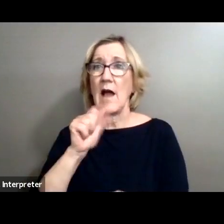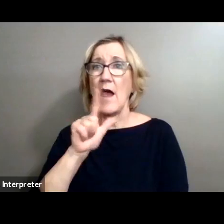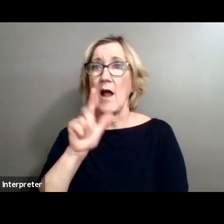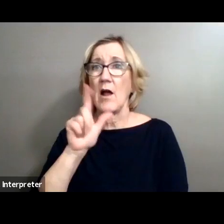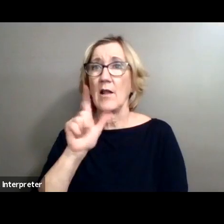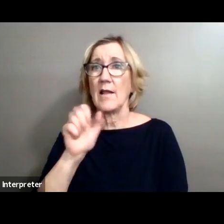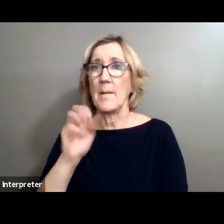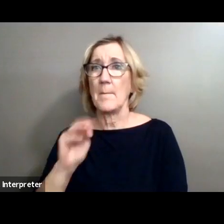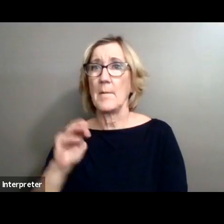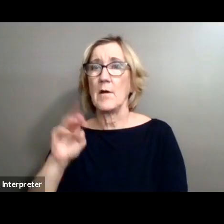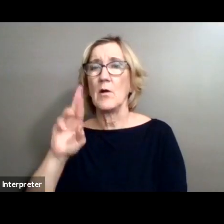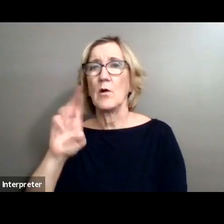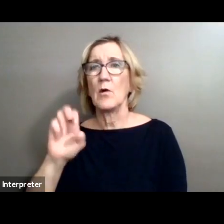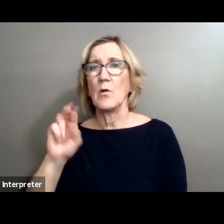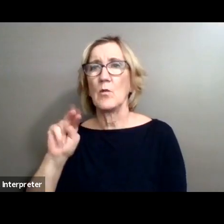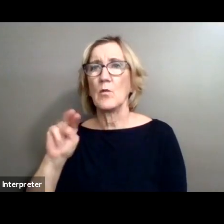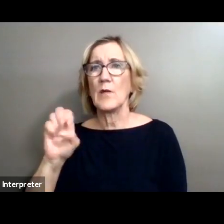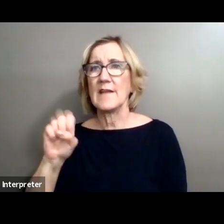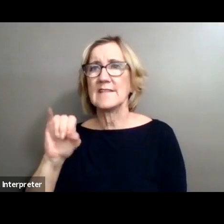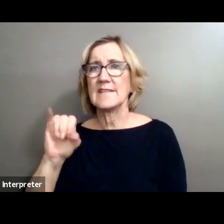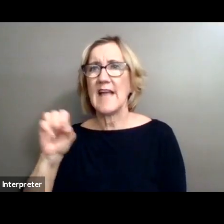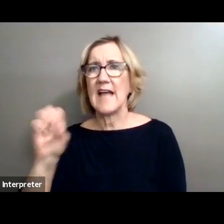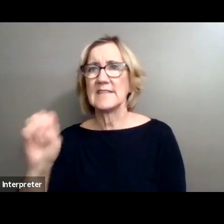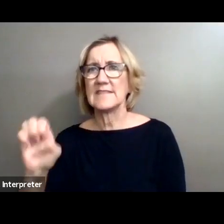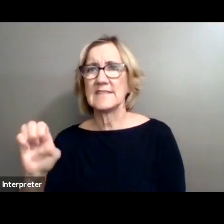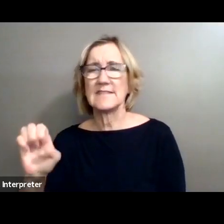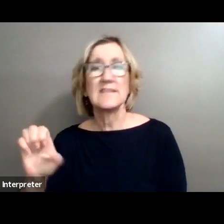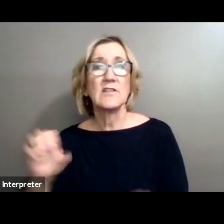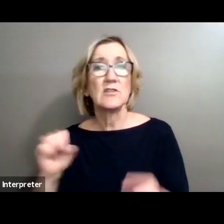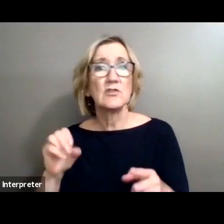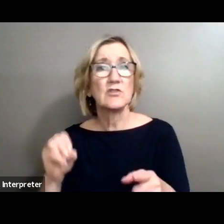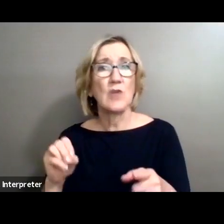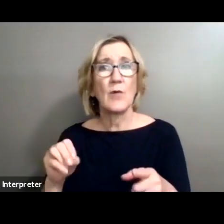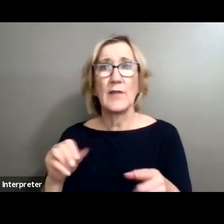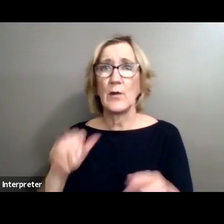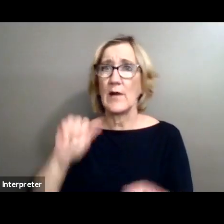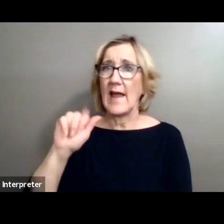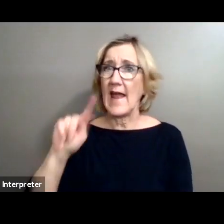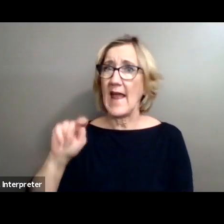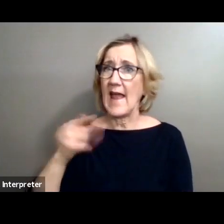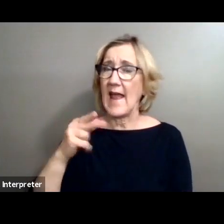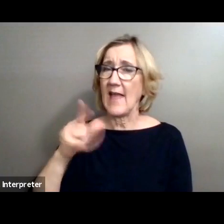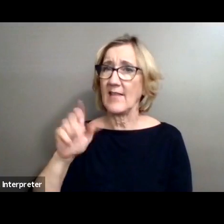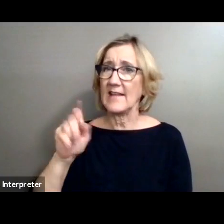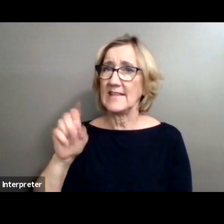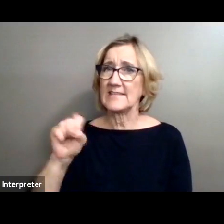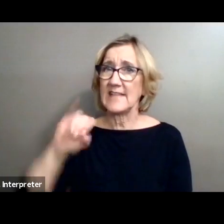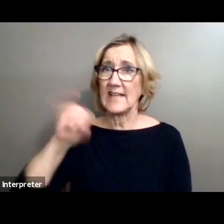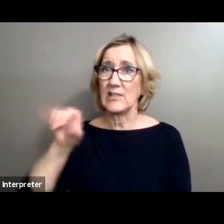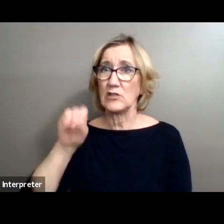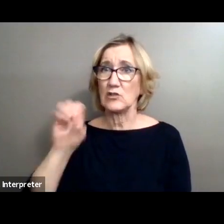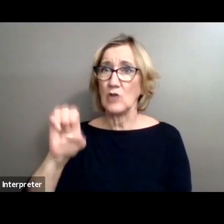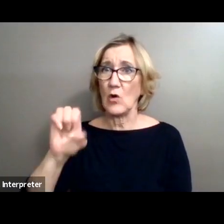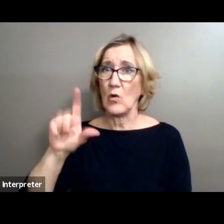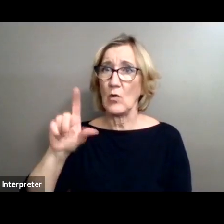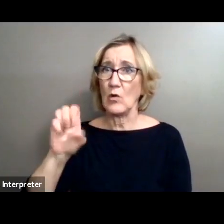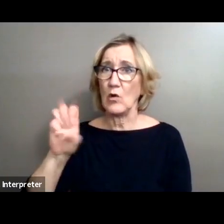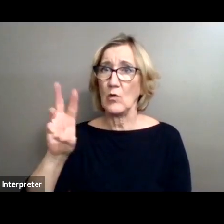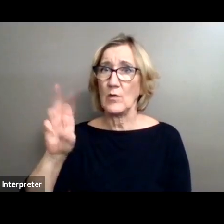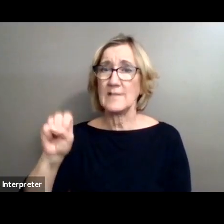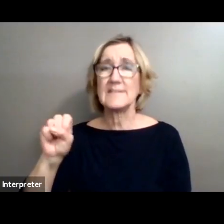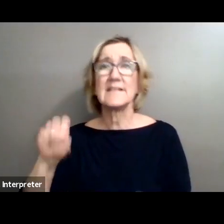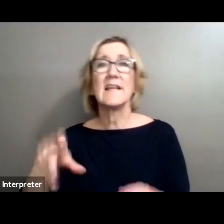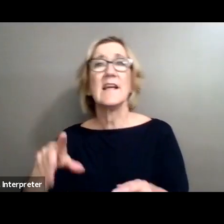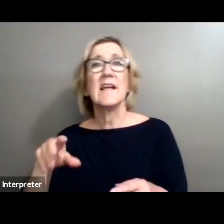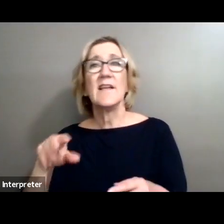about everyone, politicians like Marcus Garvey, athletes like Joe Lewis, and the New York Black Yankees, and world-famous